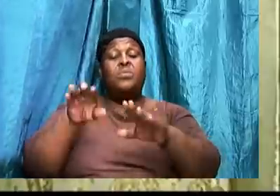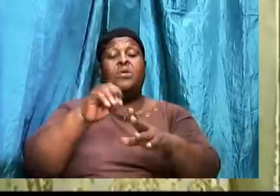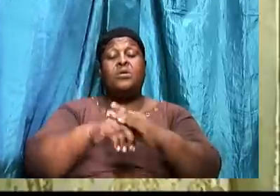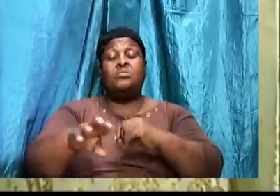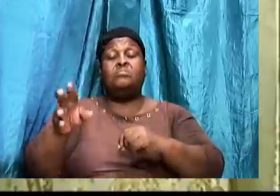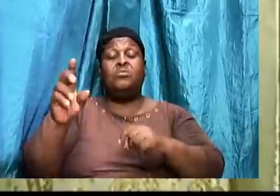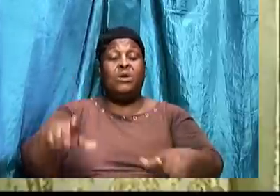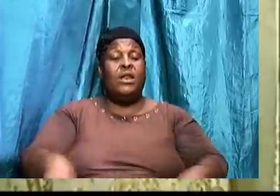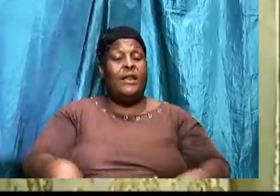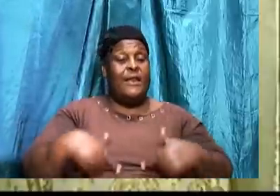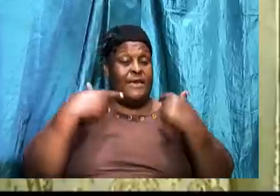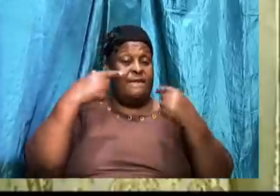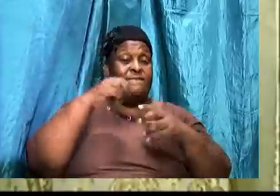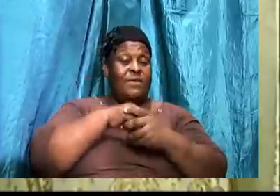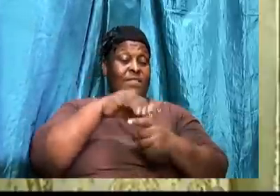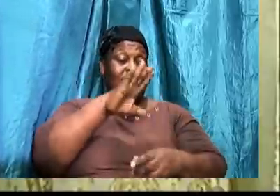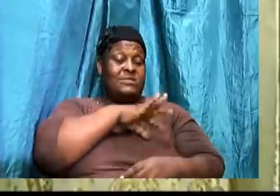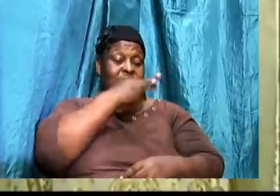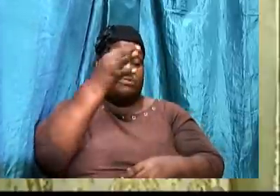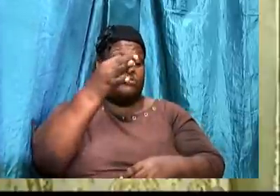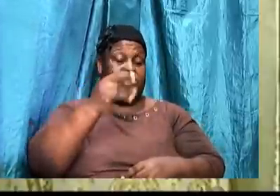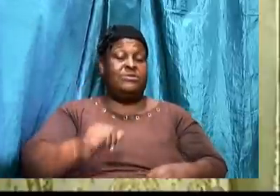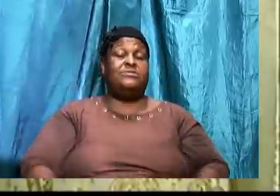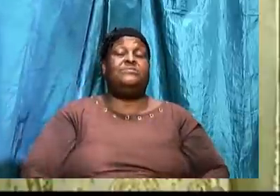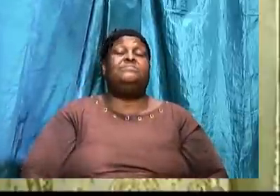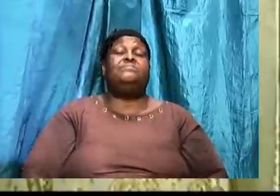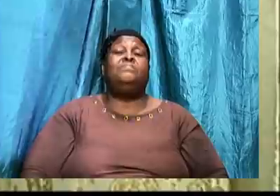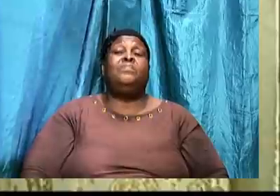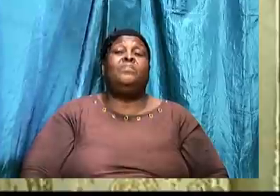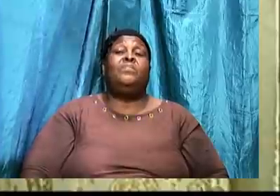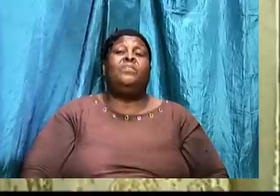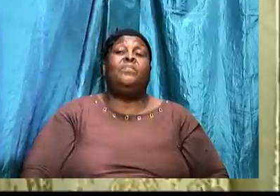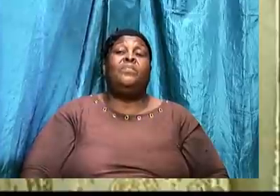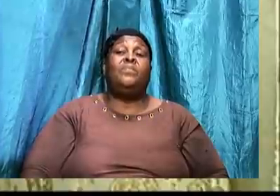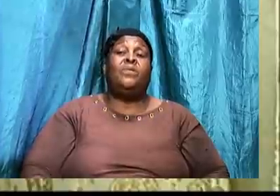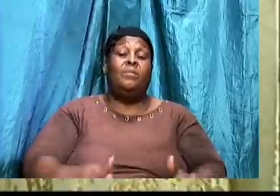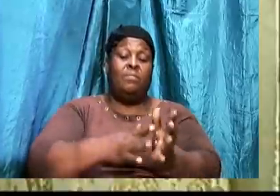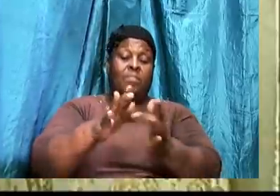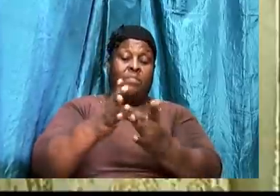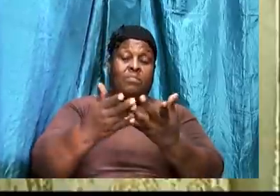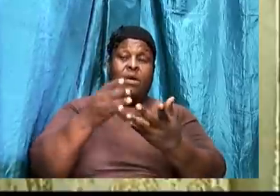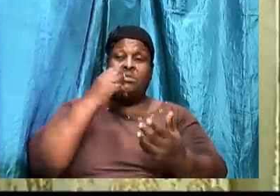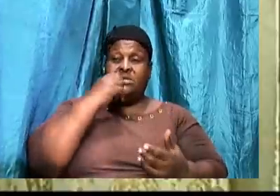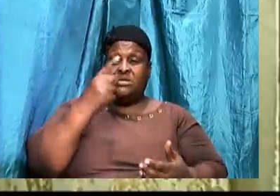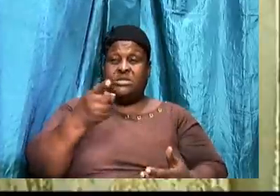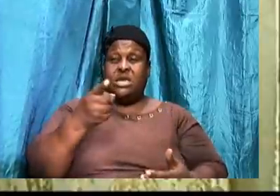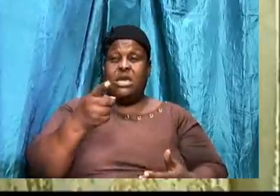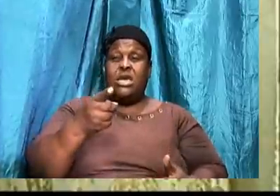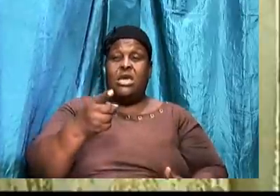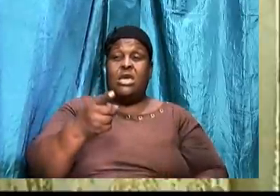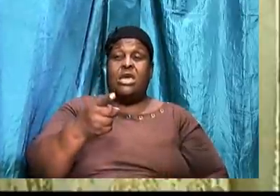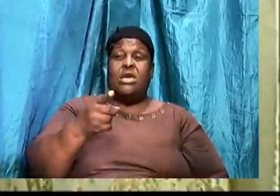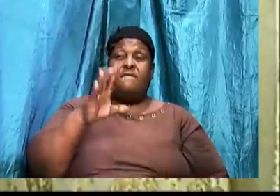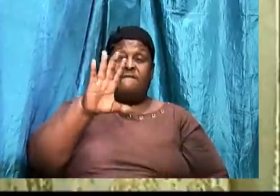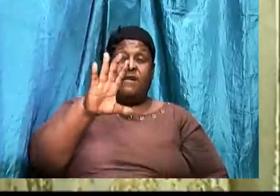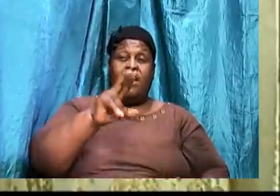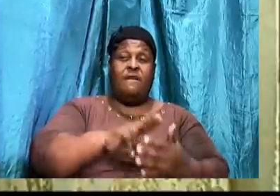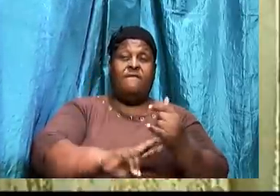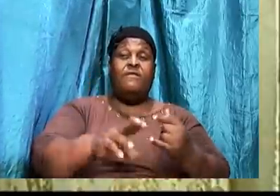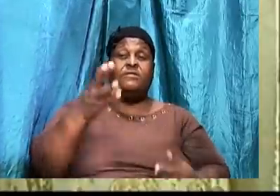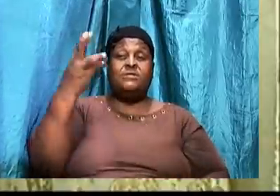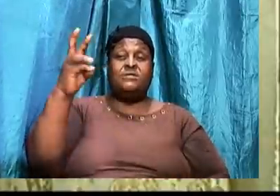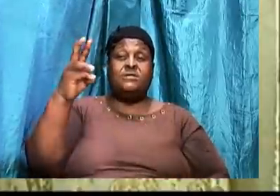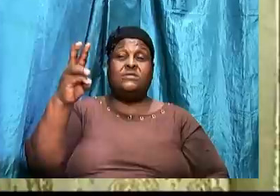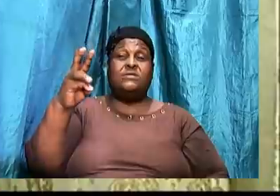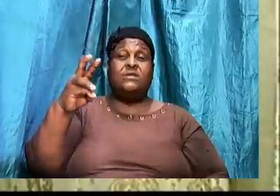The spirit. The Bible says. In Galatians 15. 16. Sorry. Galatians 5. 16.